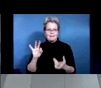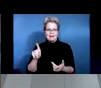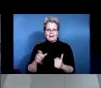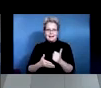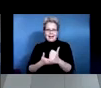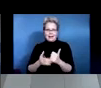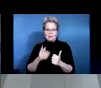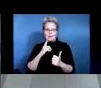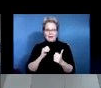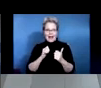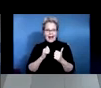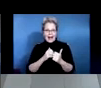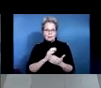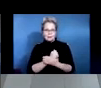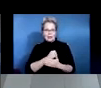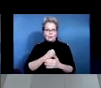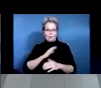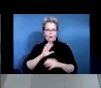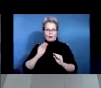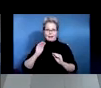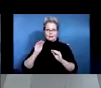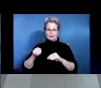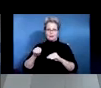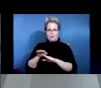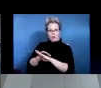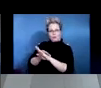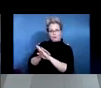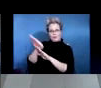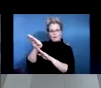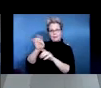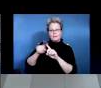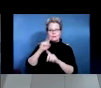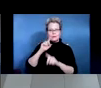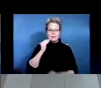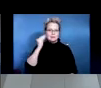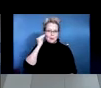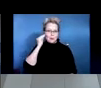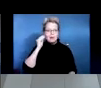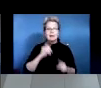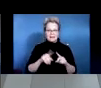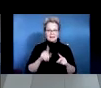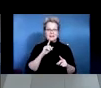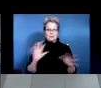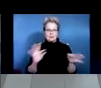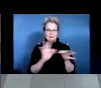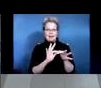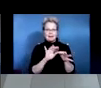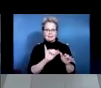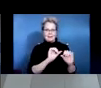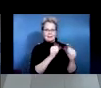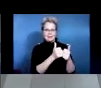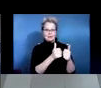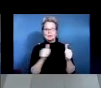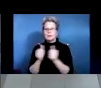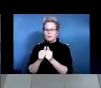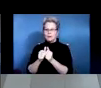ramps to enter and exit their home. Um, Mr. G was a really strong candidate for that. And, um, I have built